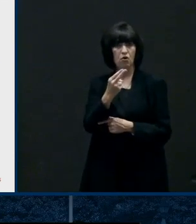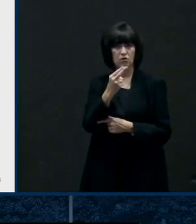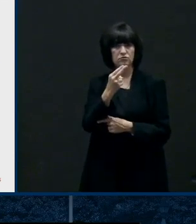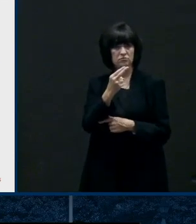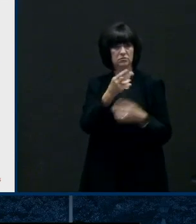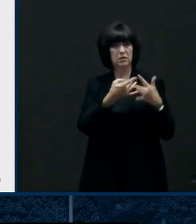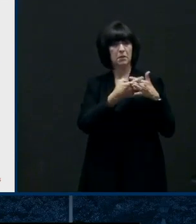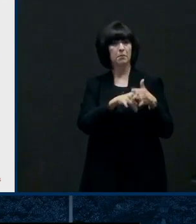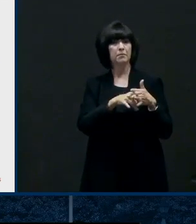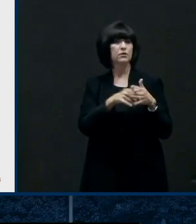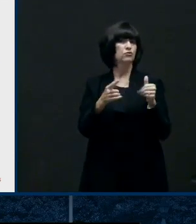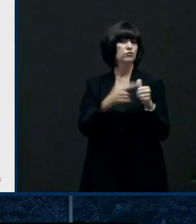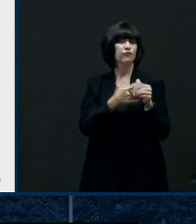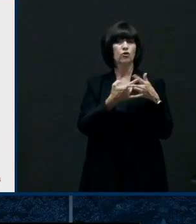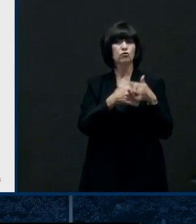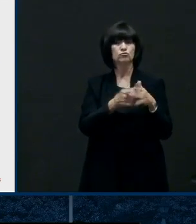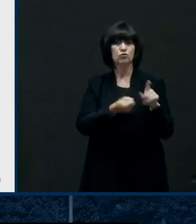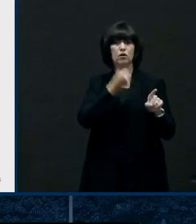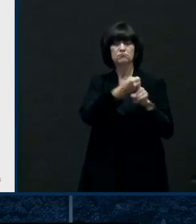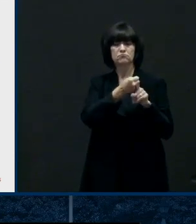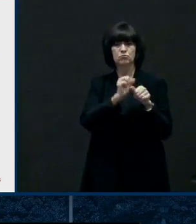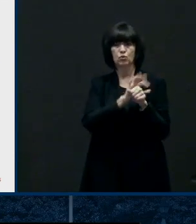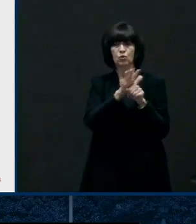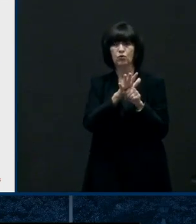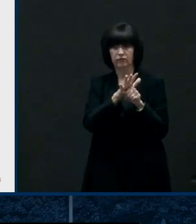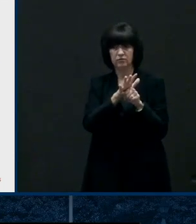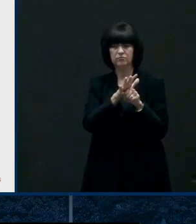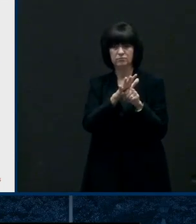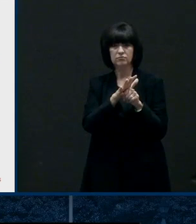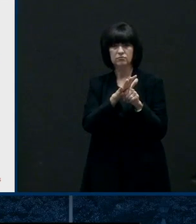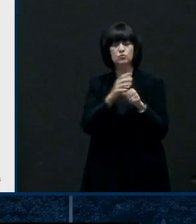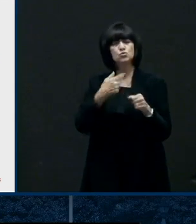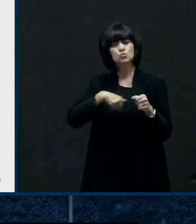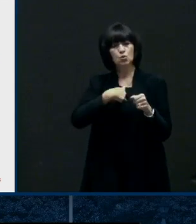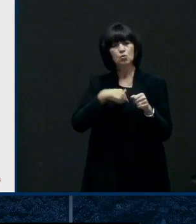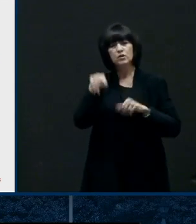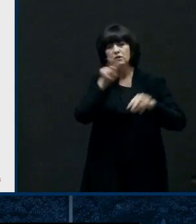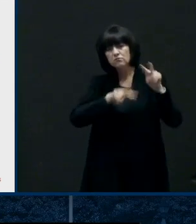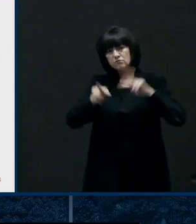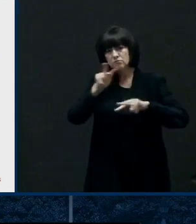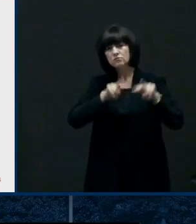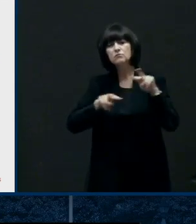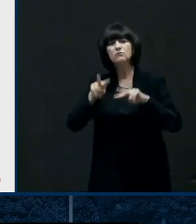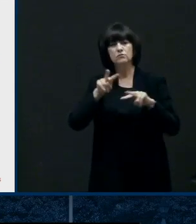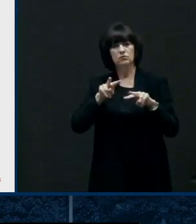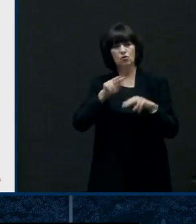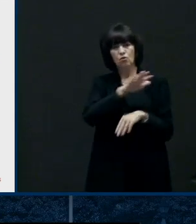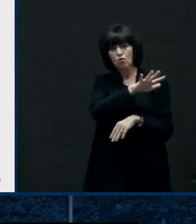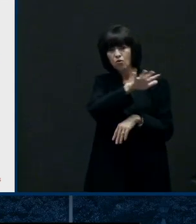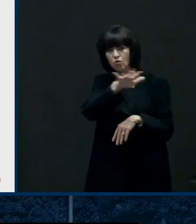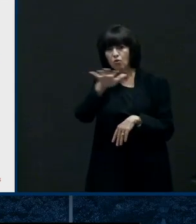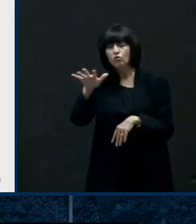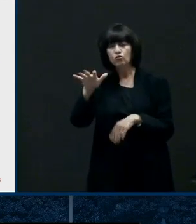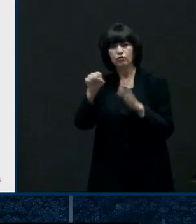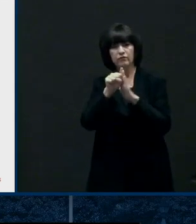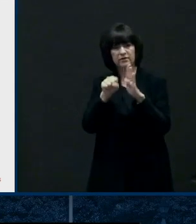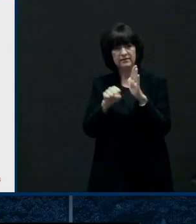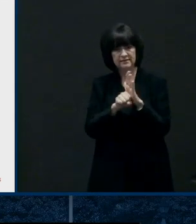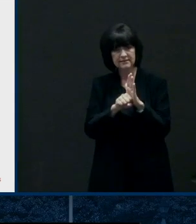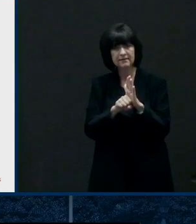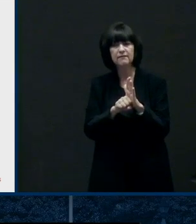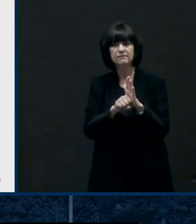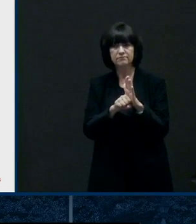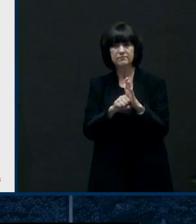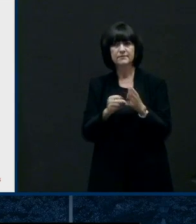the the the pandemic here in Delaware. So we look at the cases across uh the state or the positivity